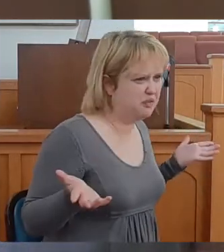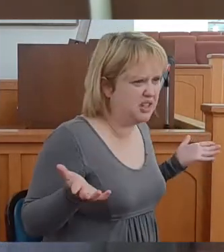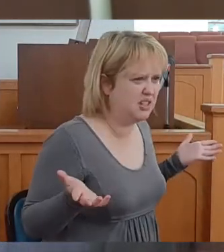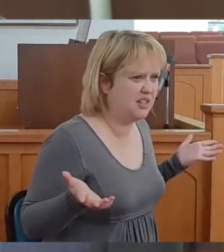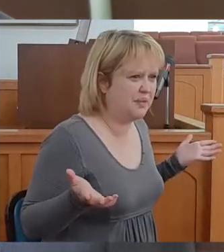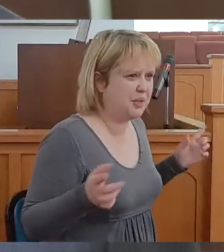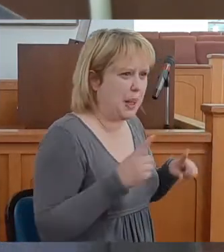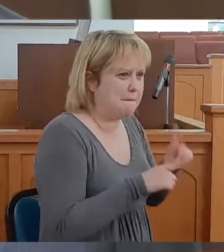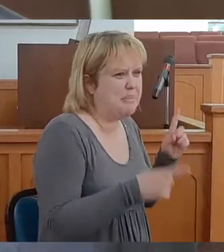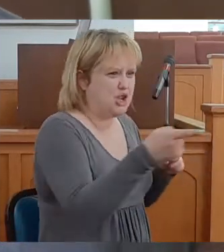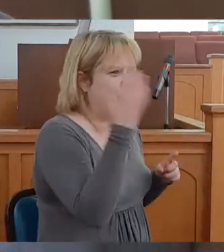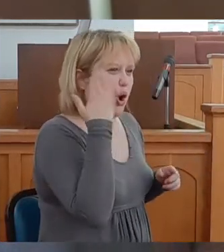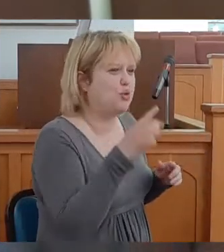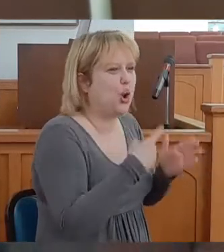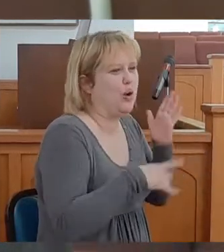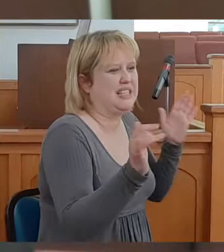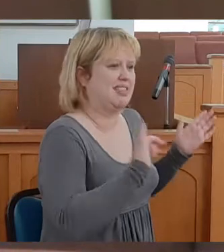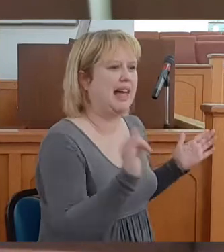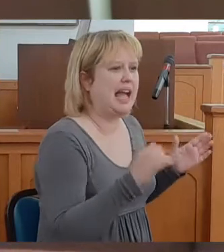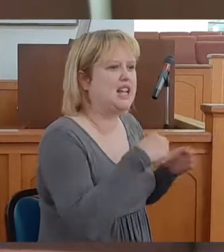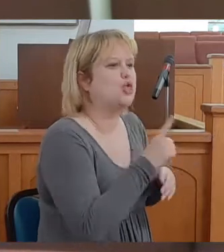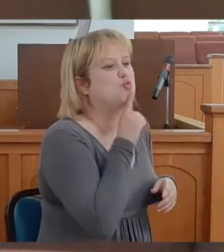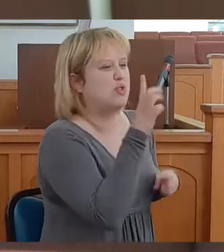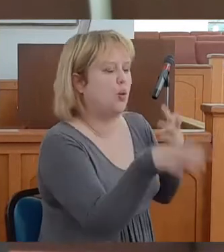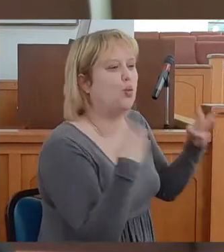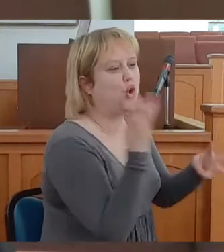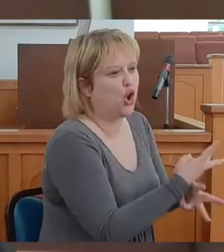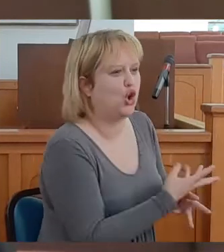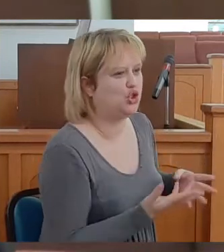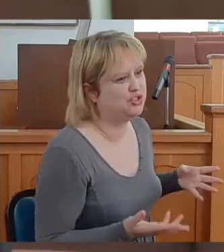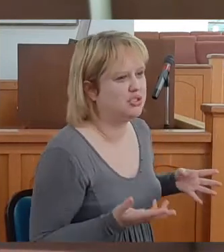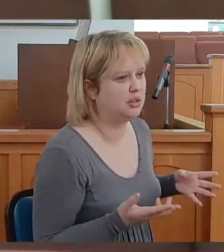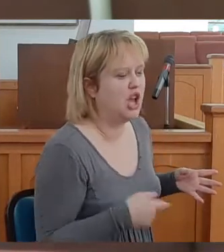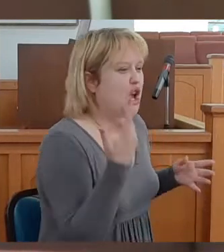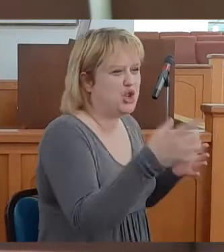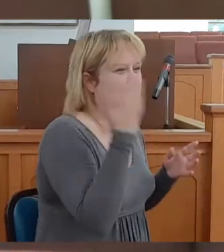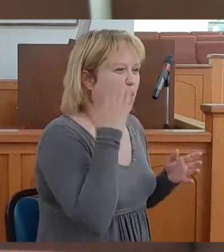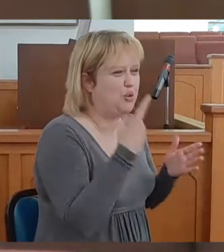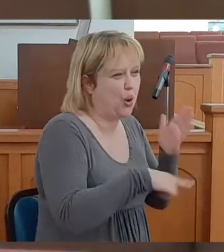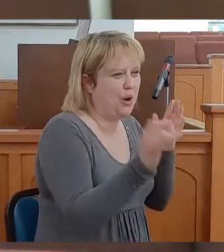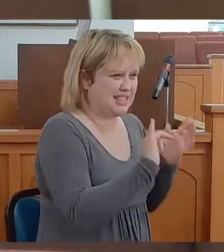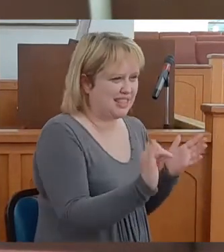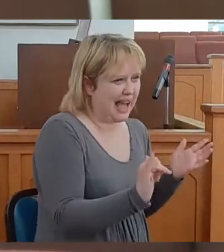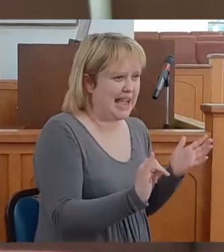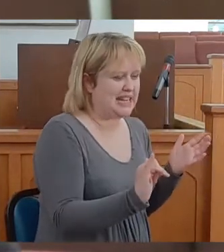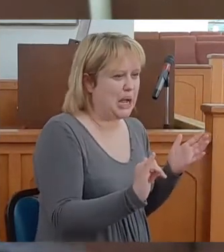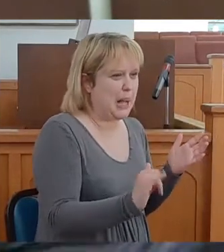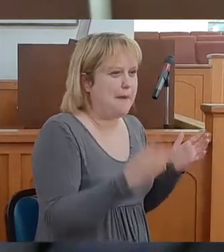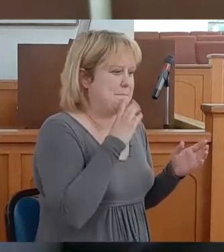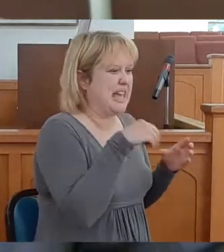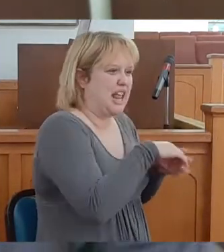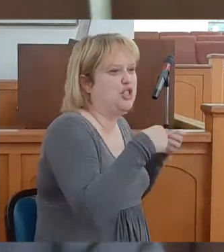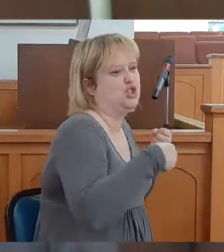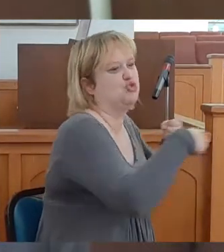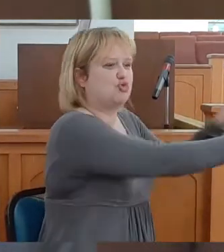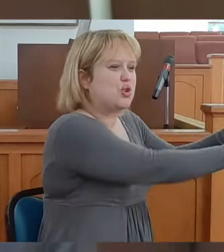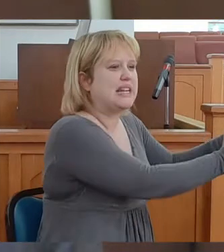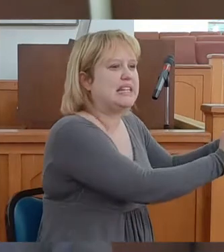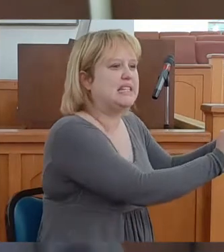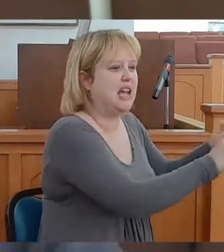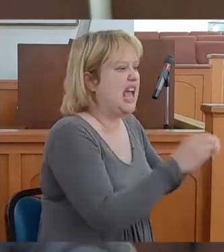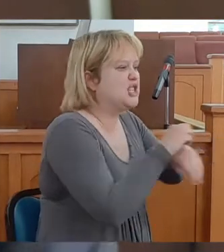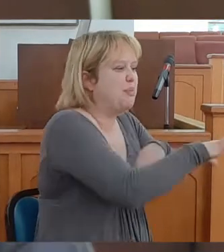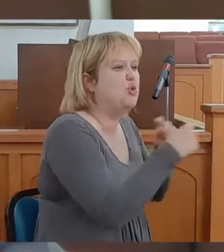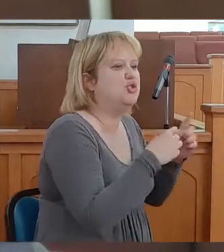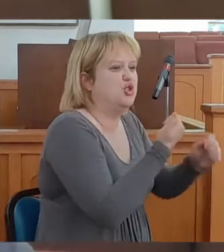but you don't know what it's like in the real world. You don't know what it's like being in the streets exposed